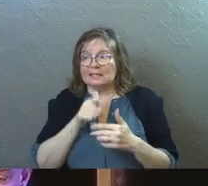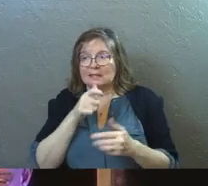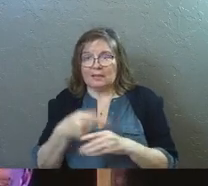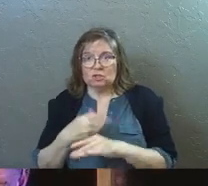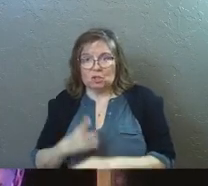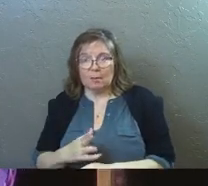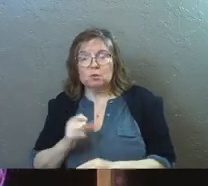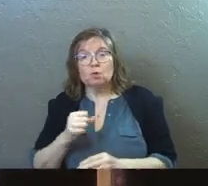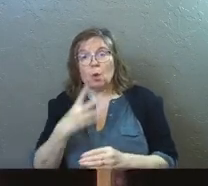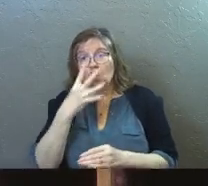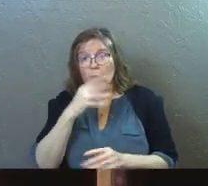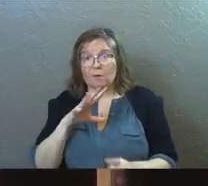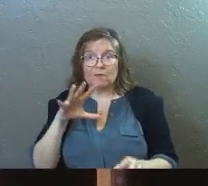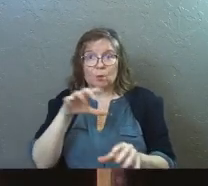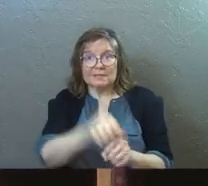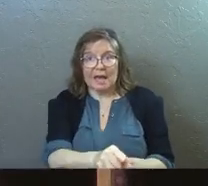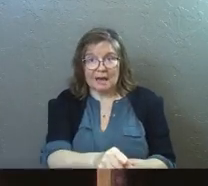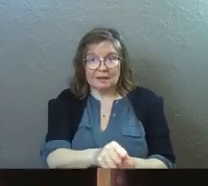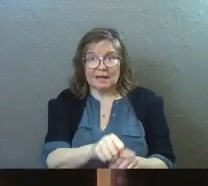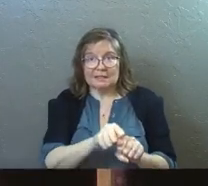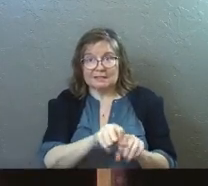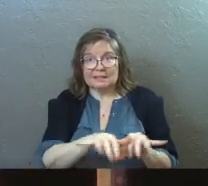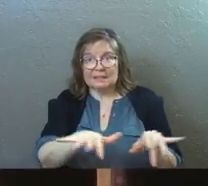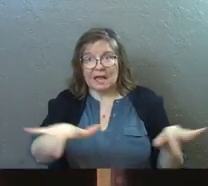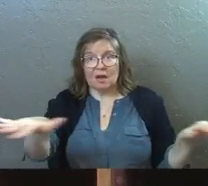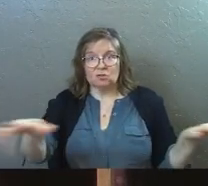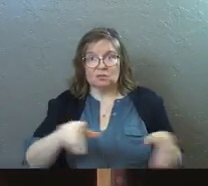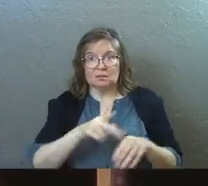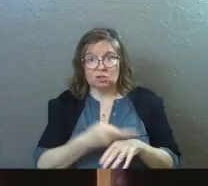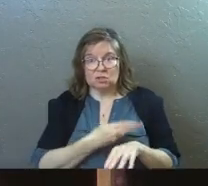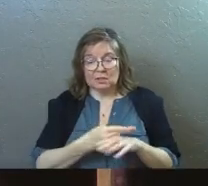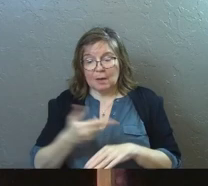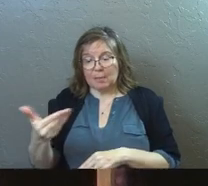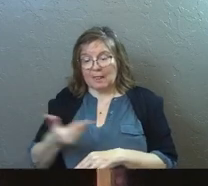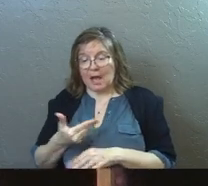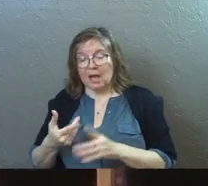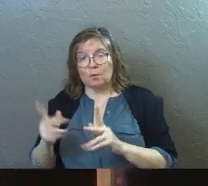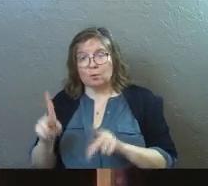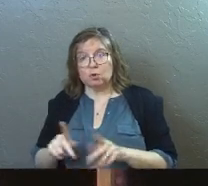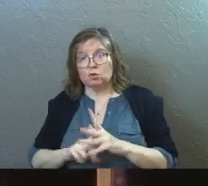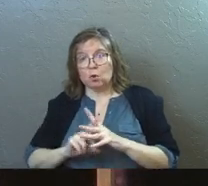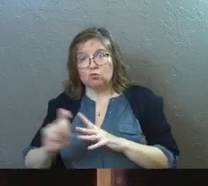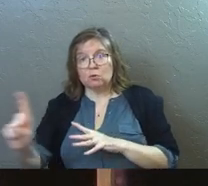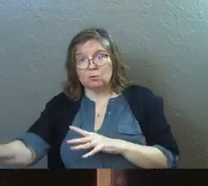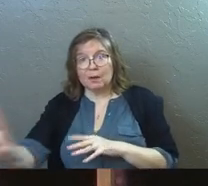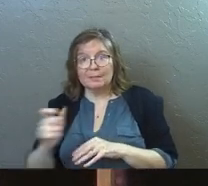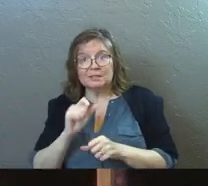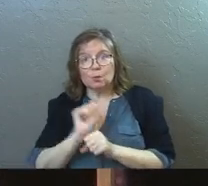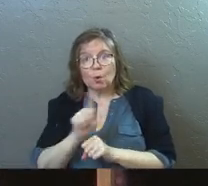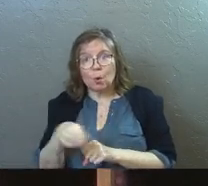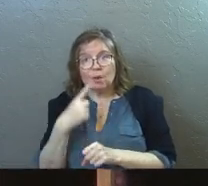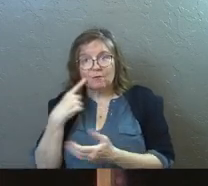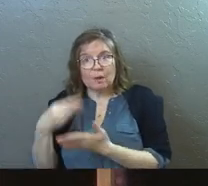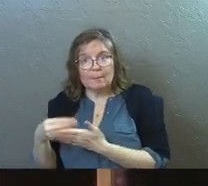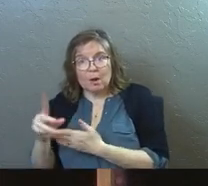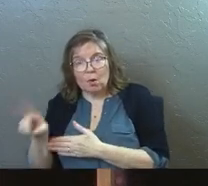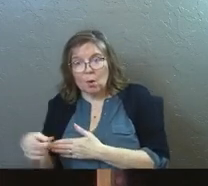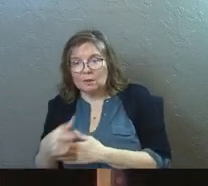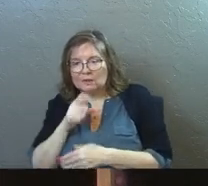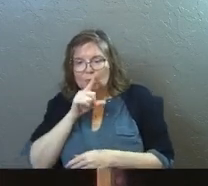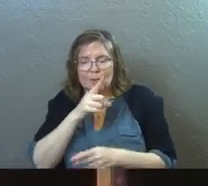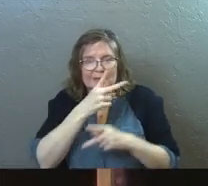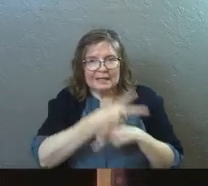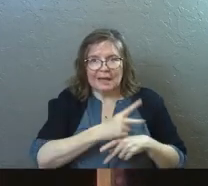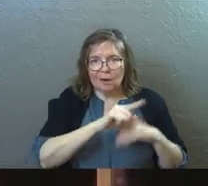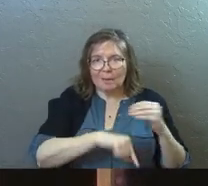isn't their shepherd. And so the wolf attacks them and scatters the flock. The hired hand runs away because he's working only for the money and